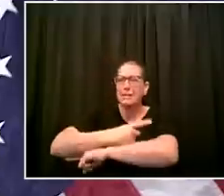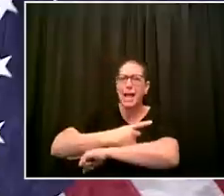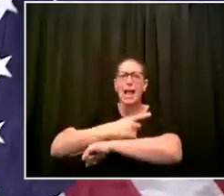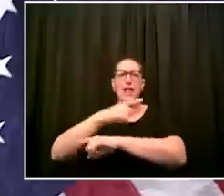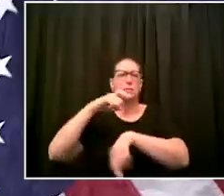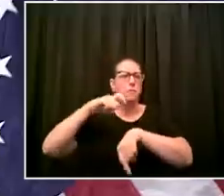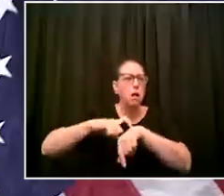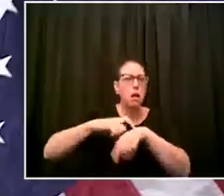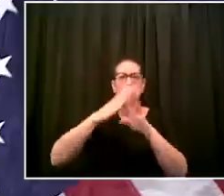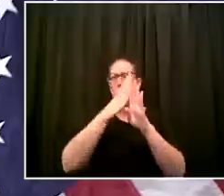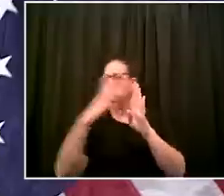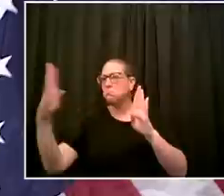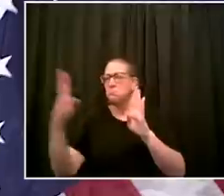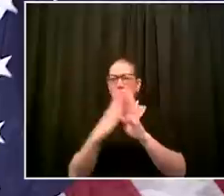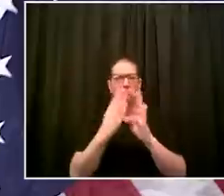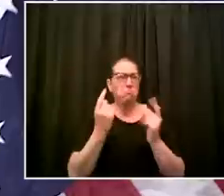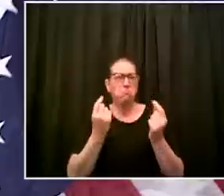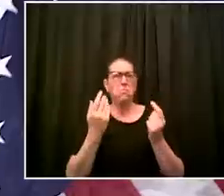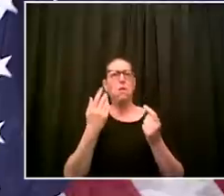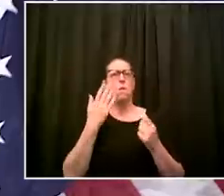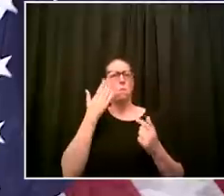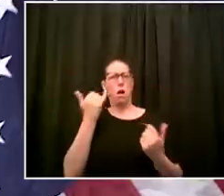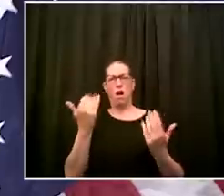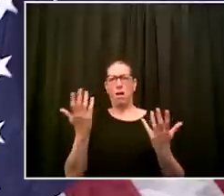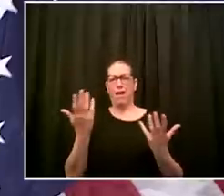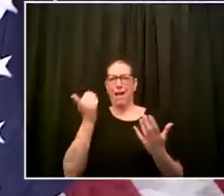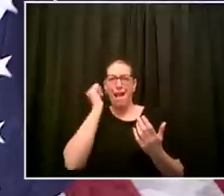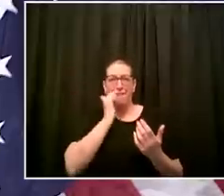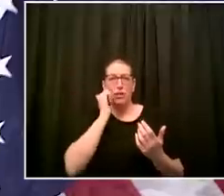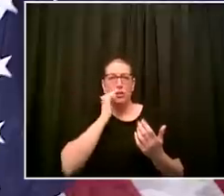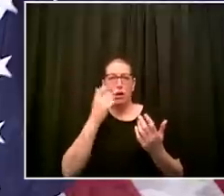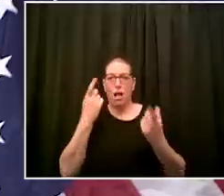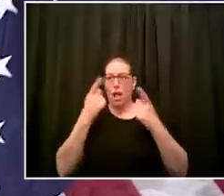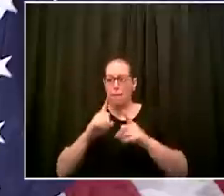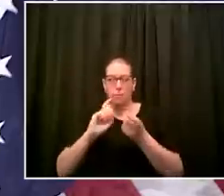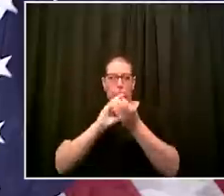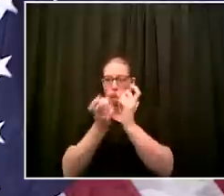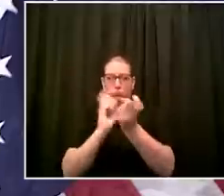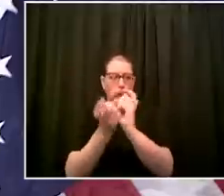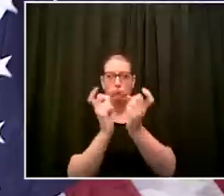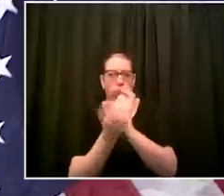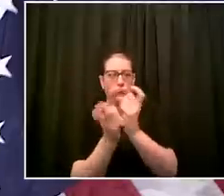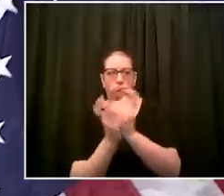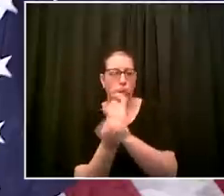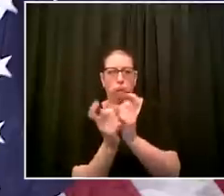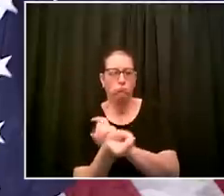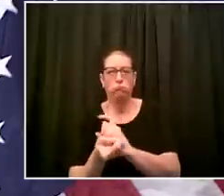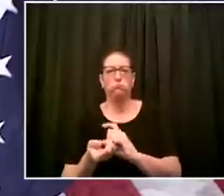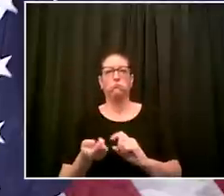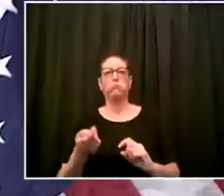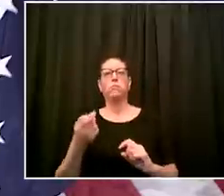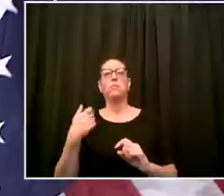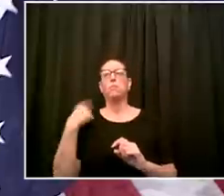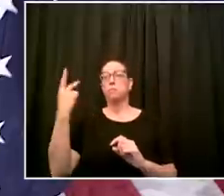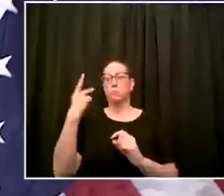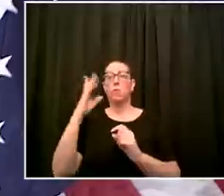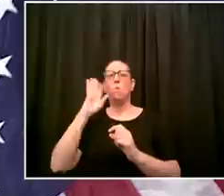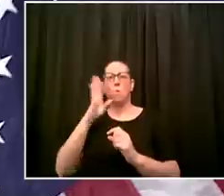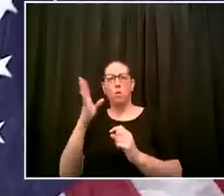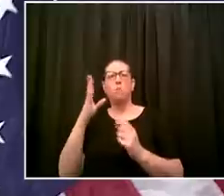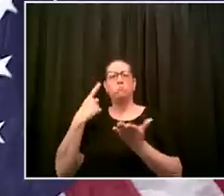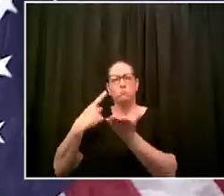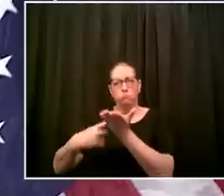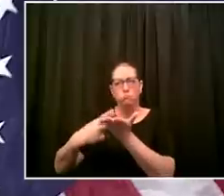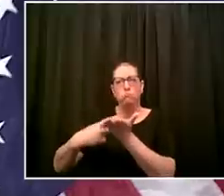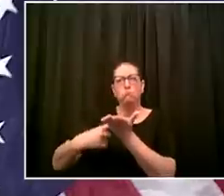so we'll have that conversation but i say very clearly the best way to make a decision of this magnitude